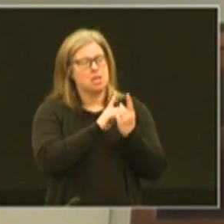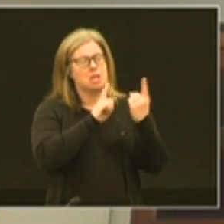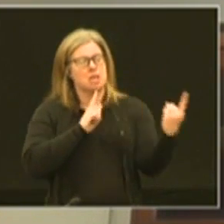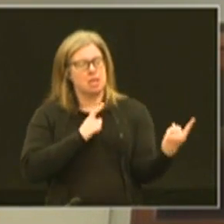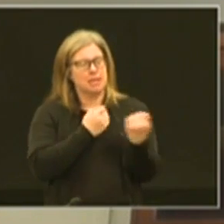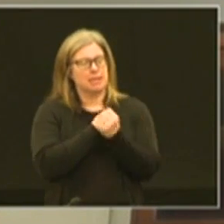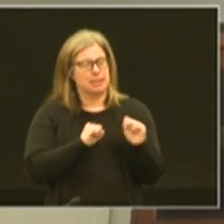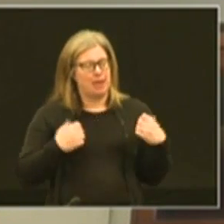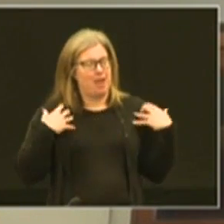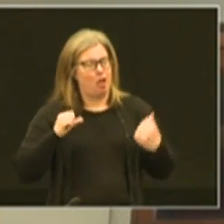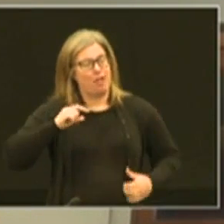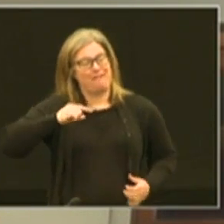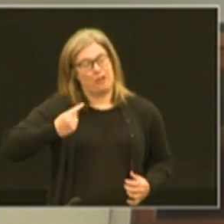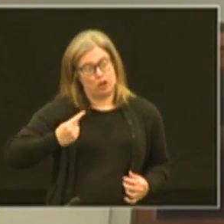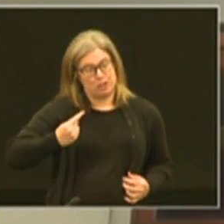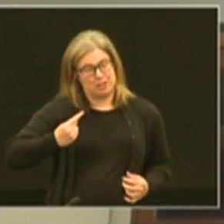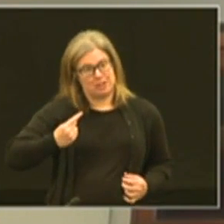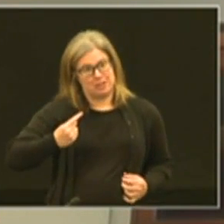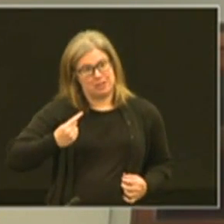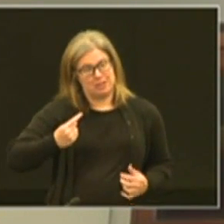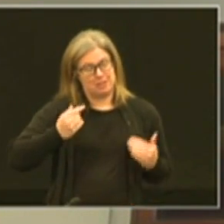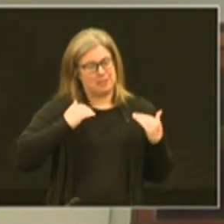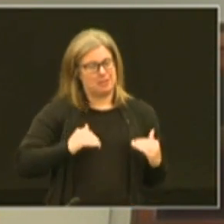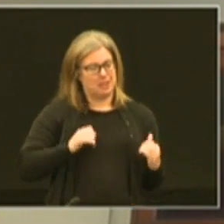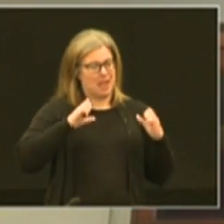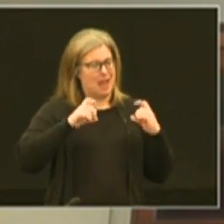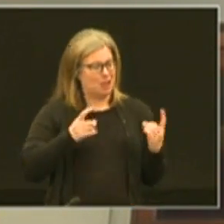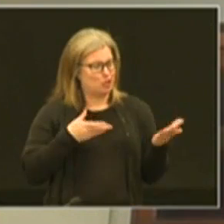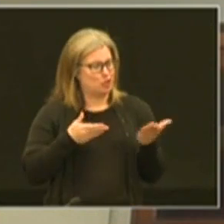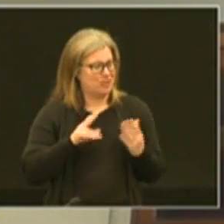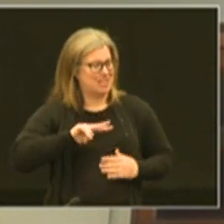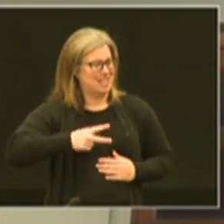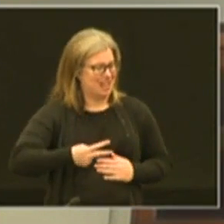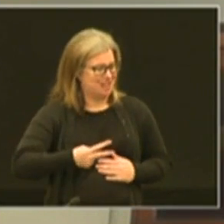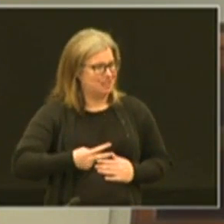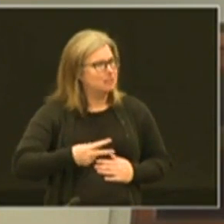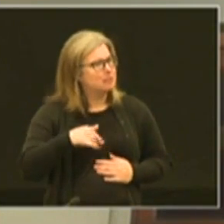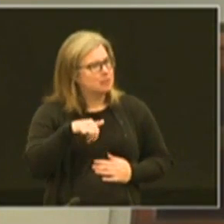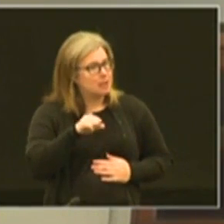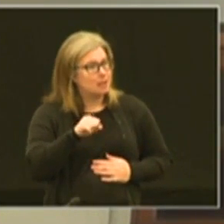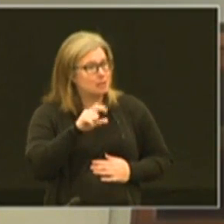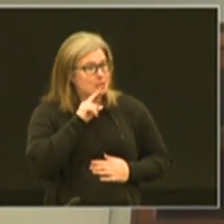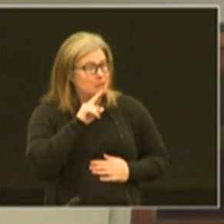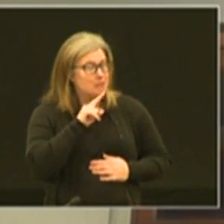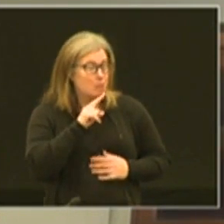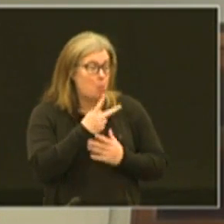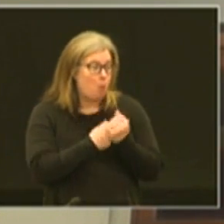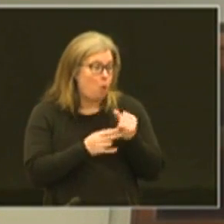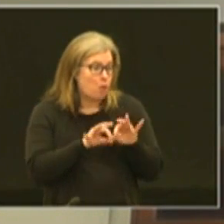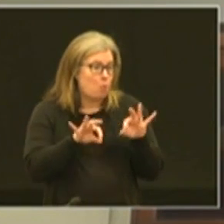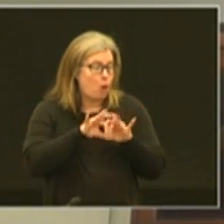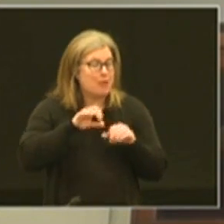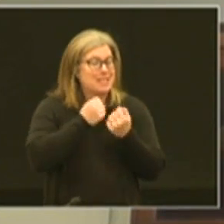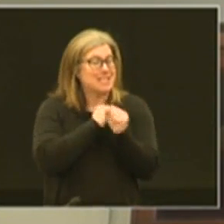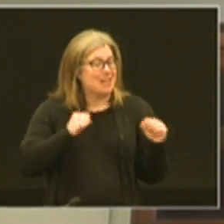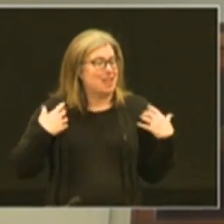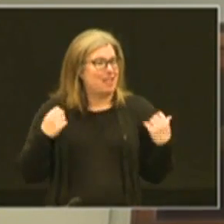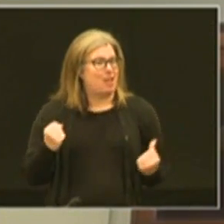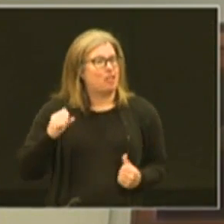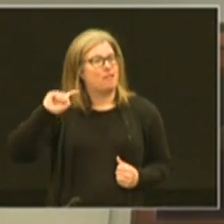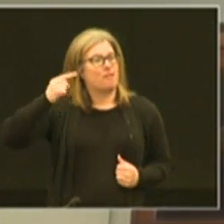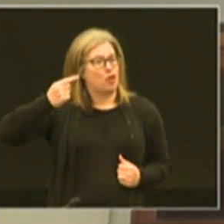and safety and health first and then educational services second and yes those are extremely important but safety and health